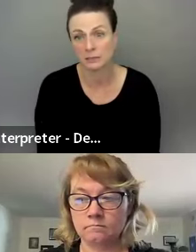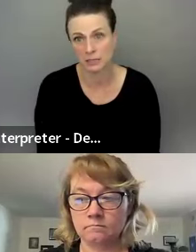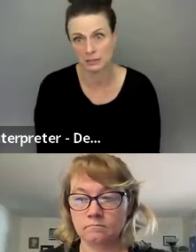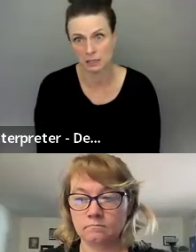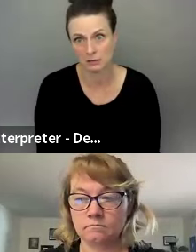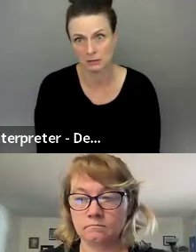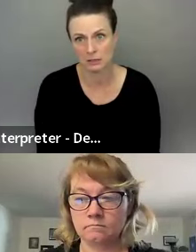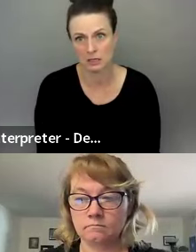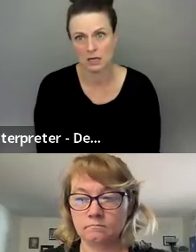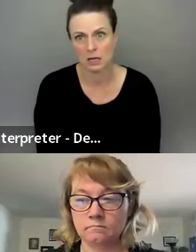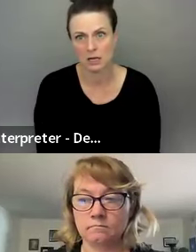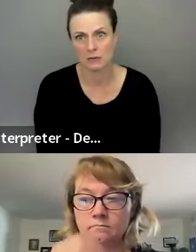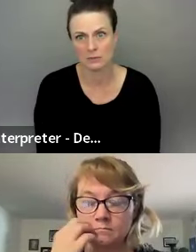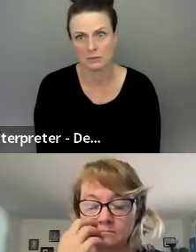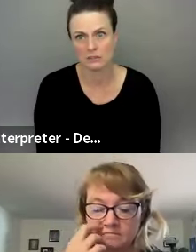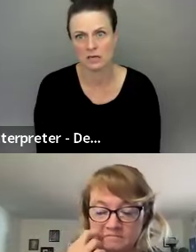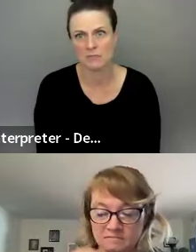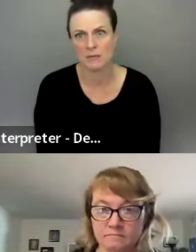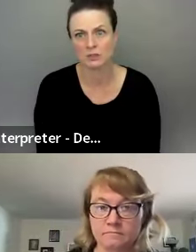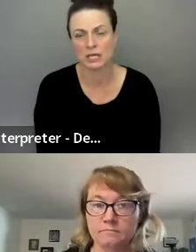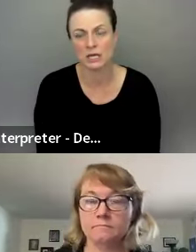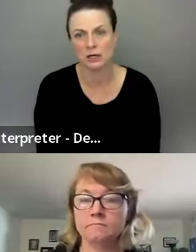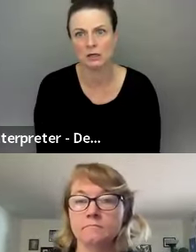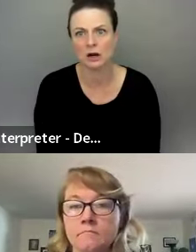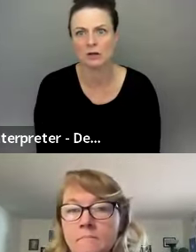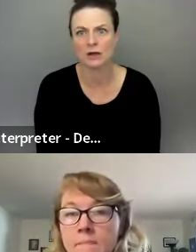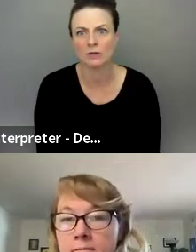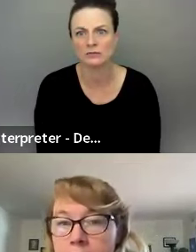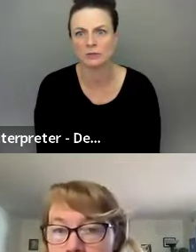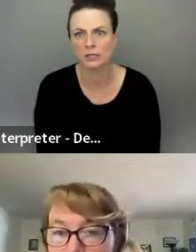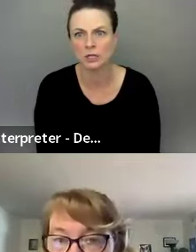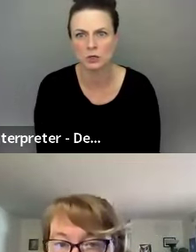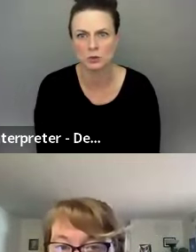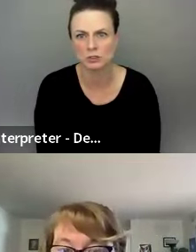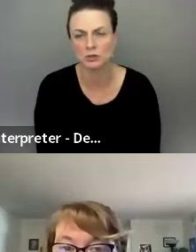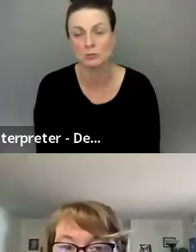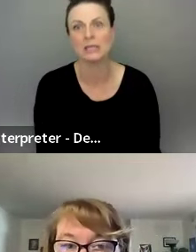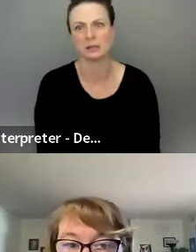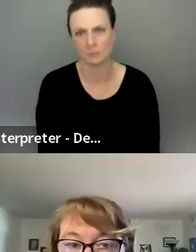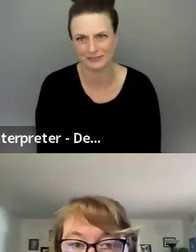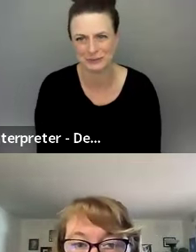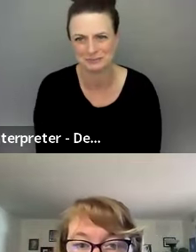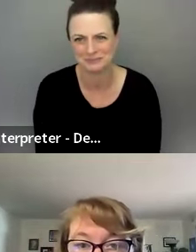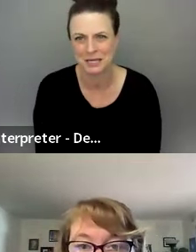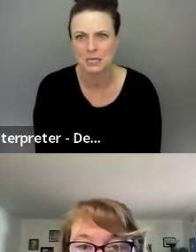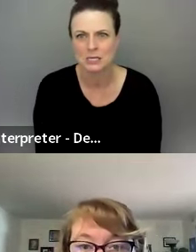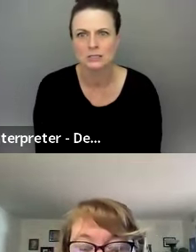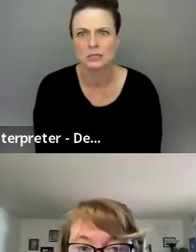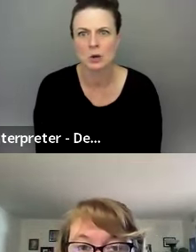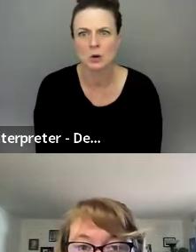Plus Milad saying, um, some members here are relatively new to being on a platform.